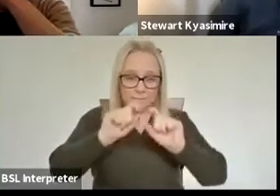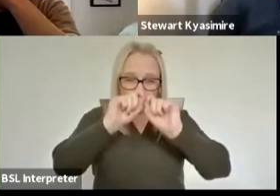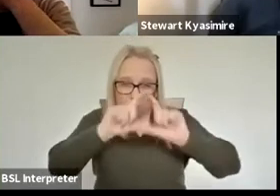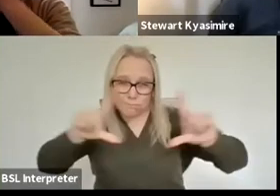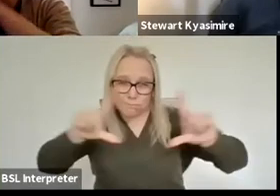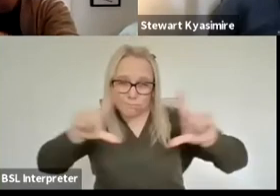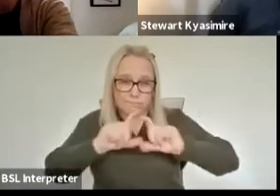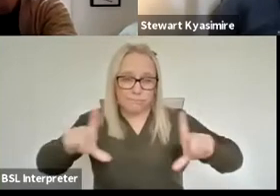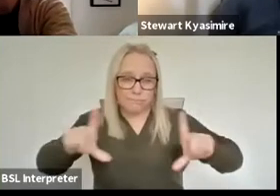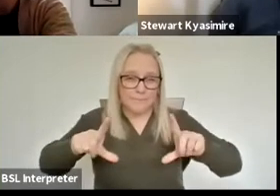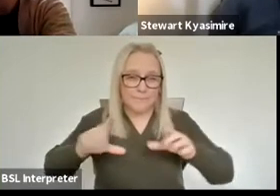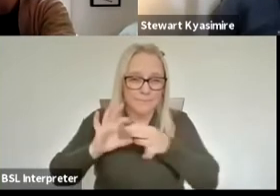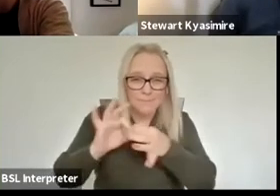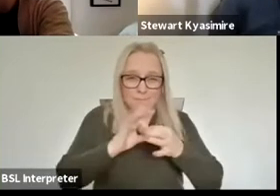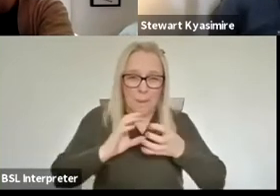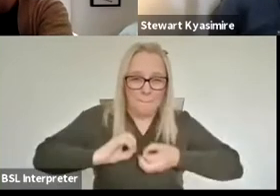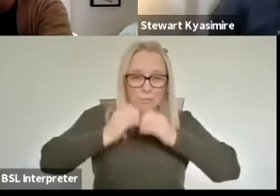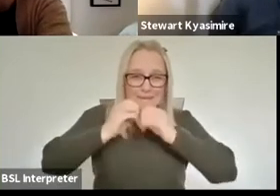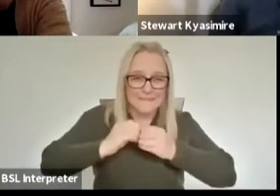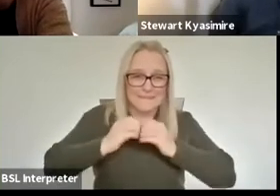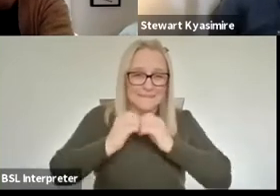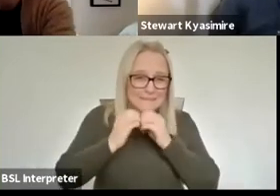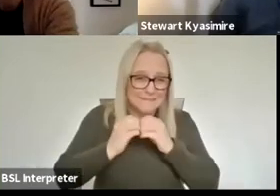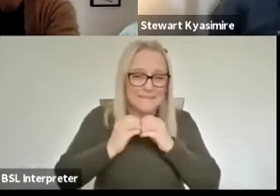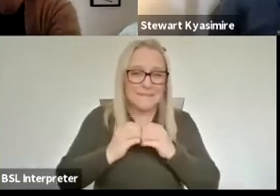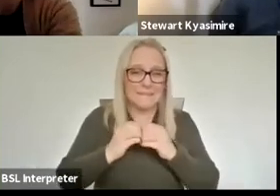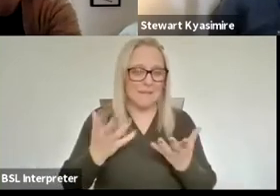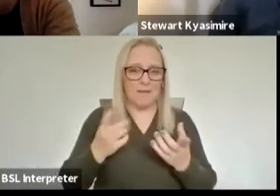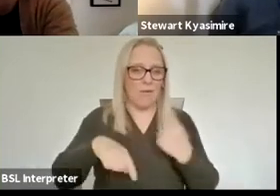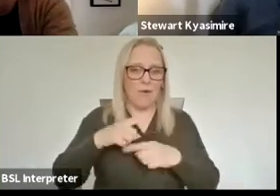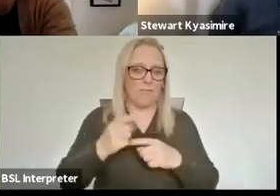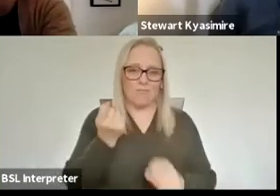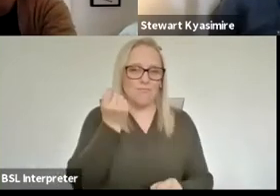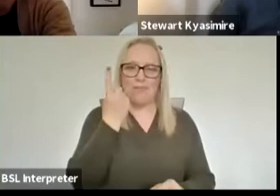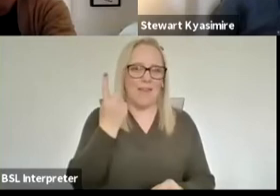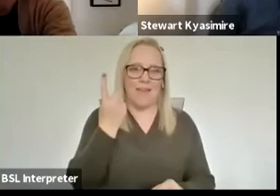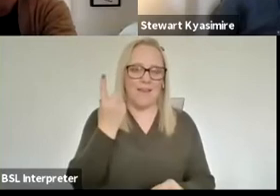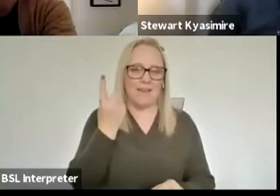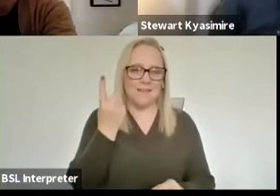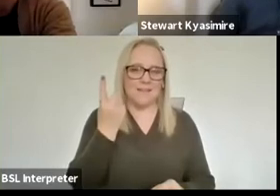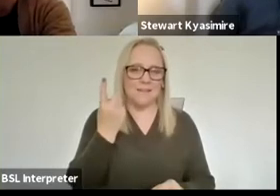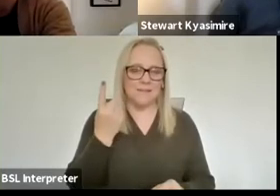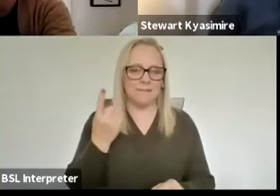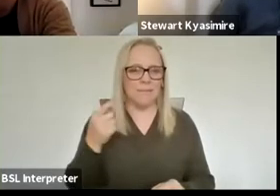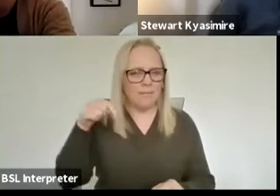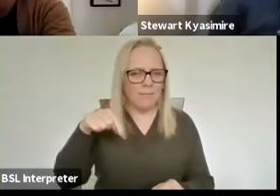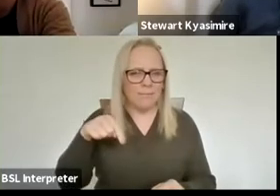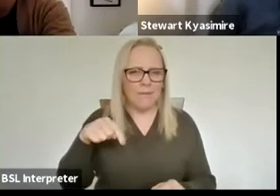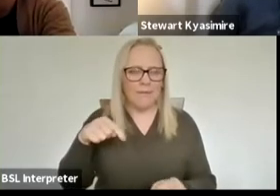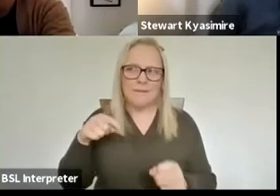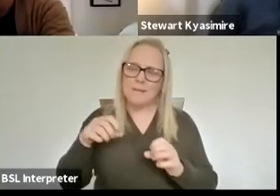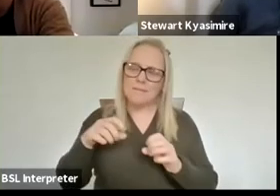the same thing for all the other processes that okay the market is has stopped but